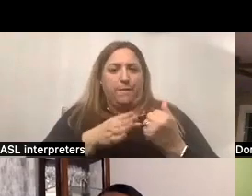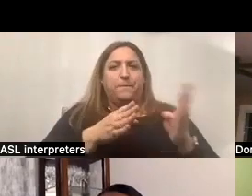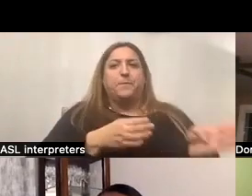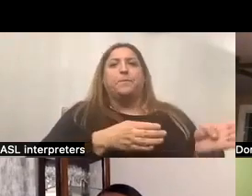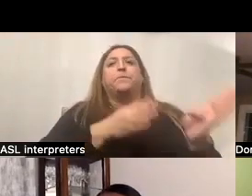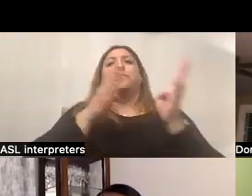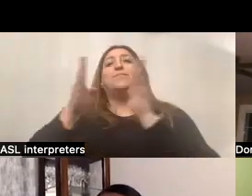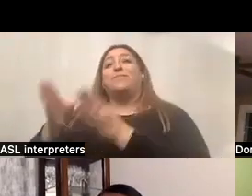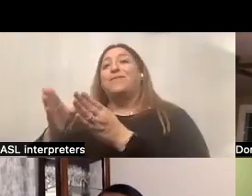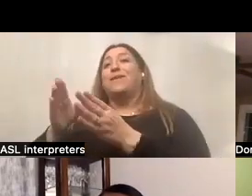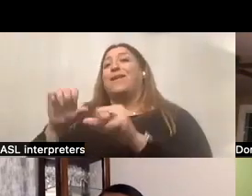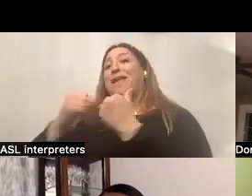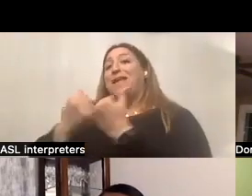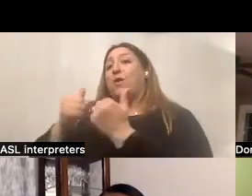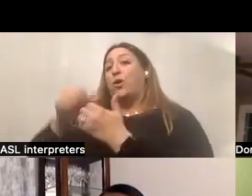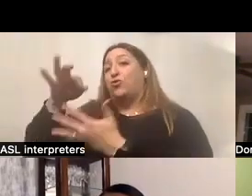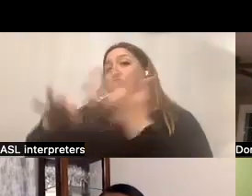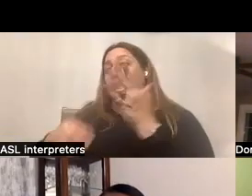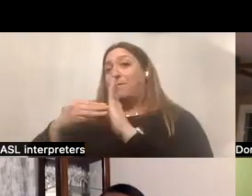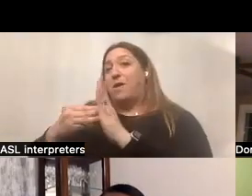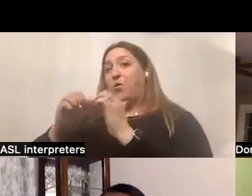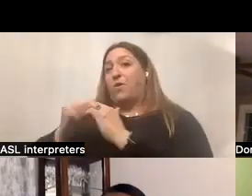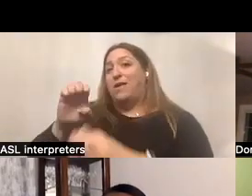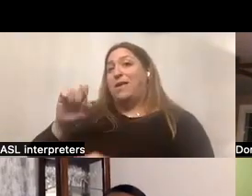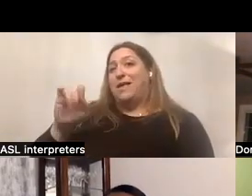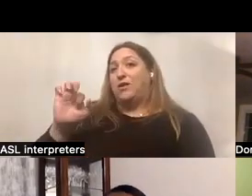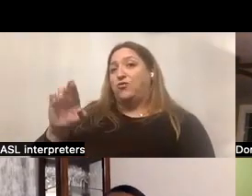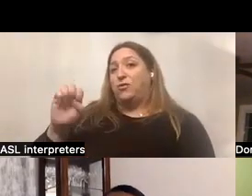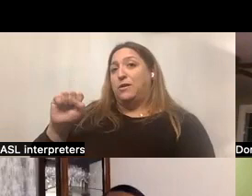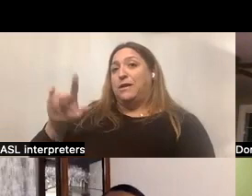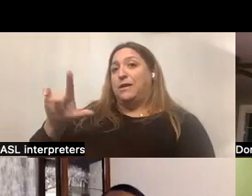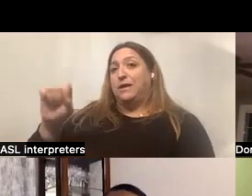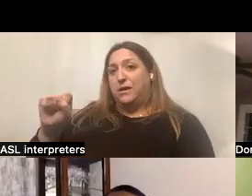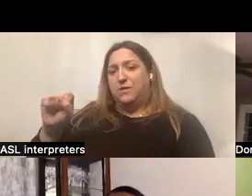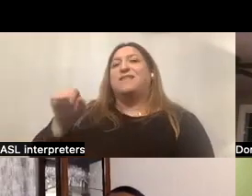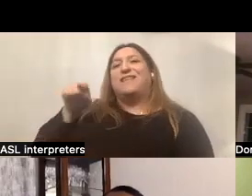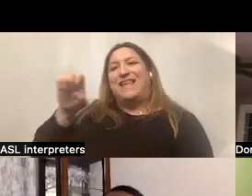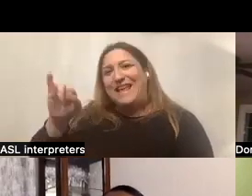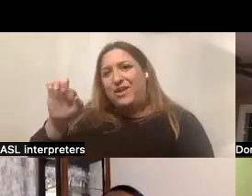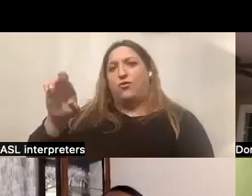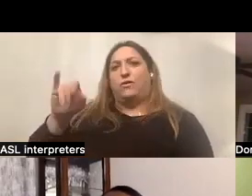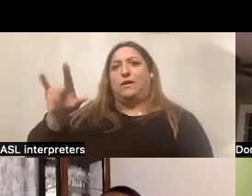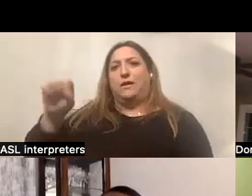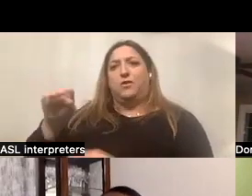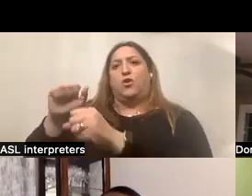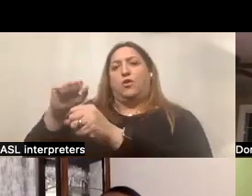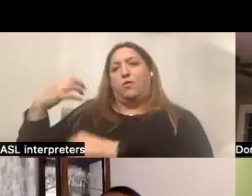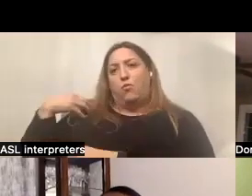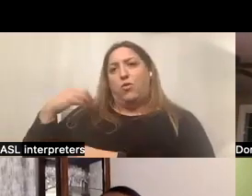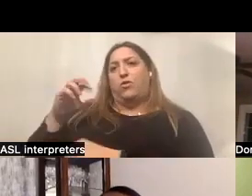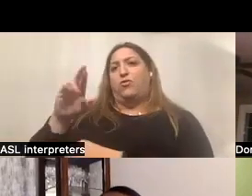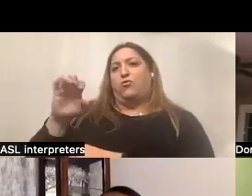In the agency with choice model with Easterseals, Easterseals is the employer of record and the individual